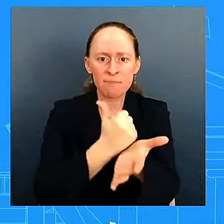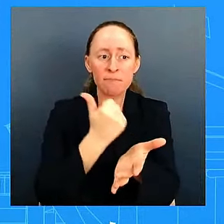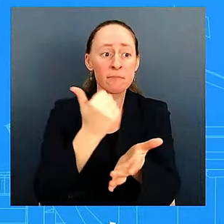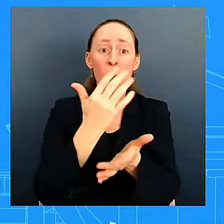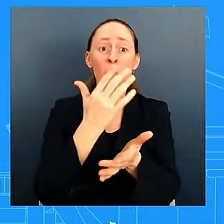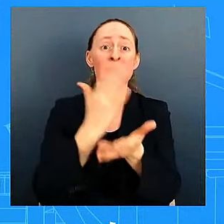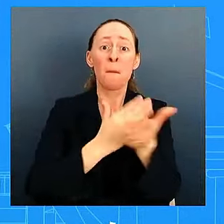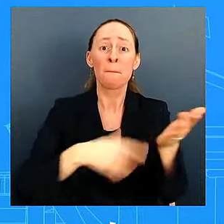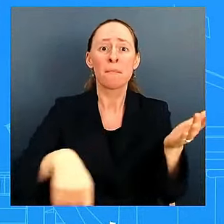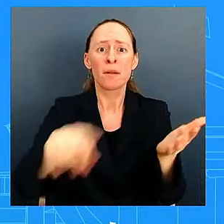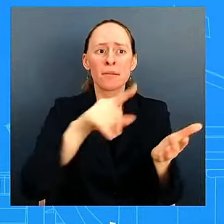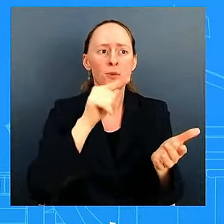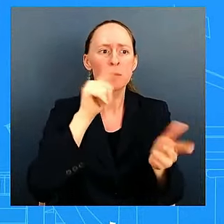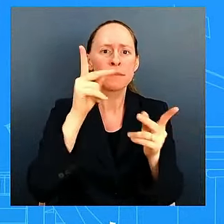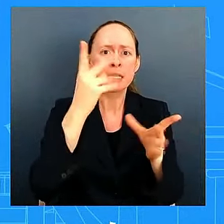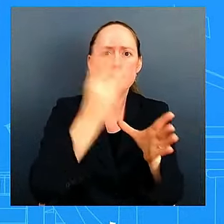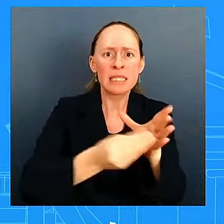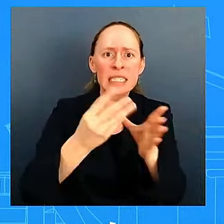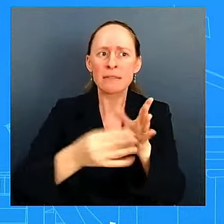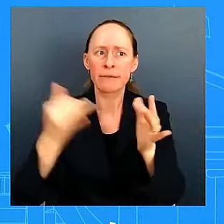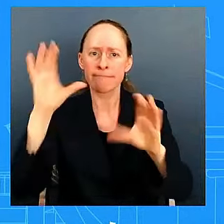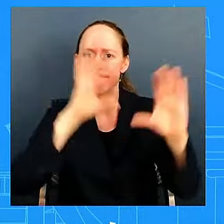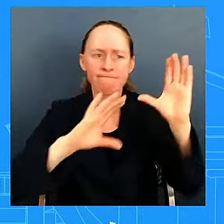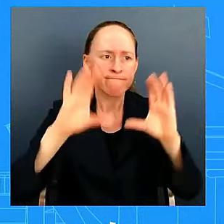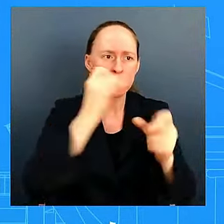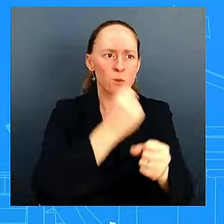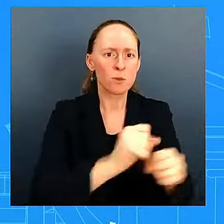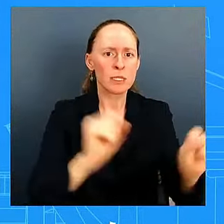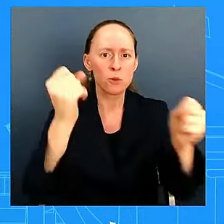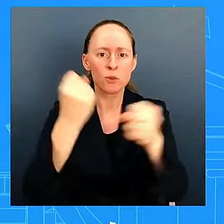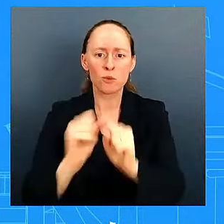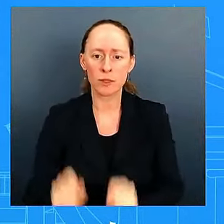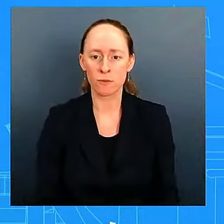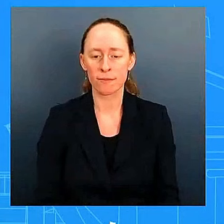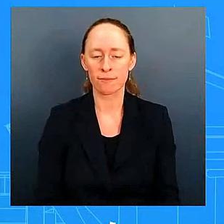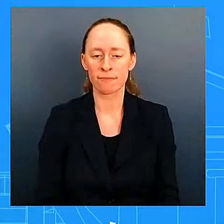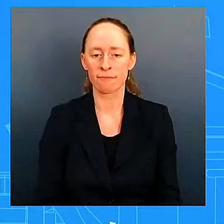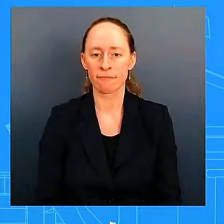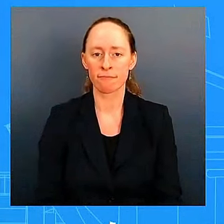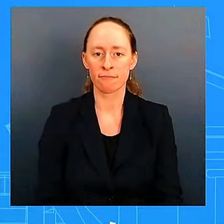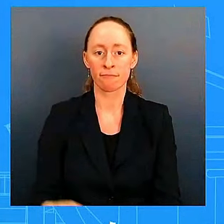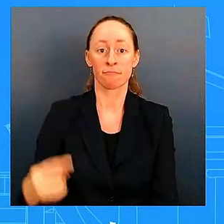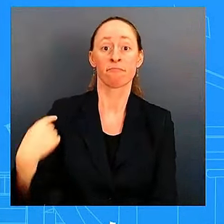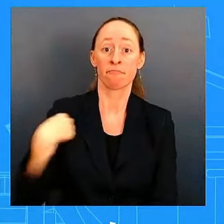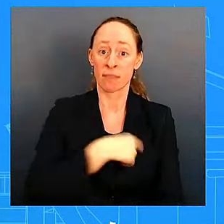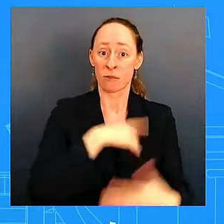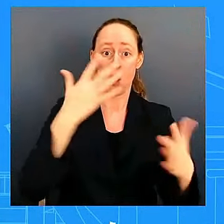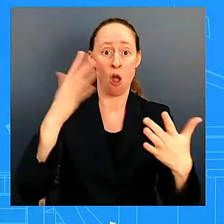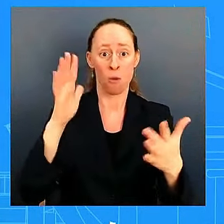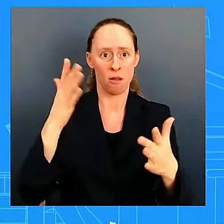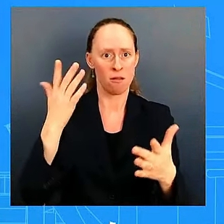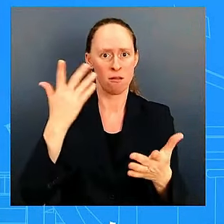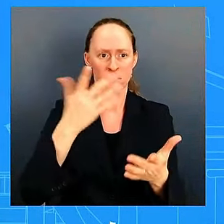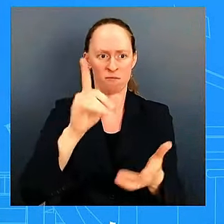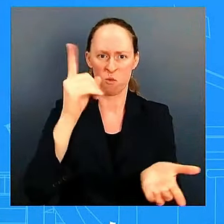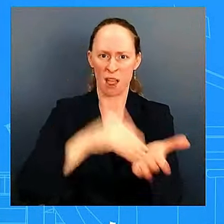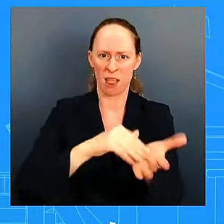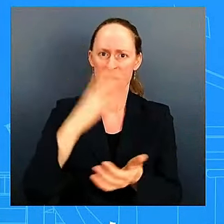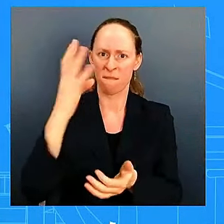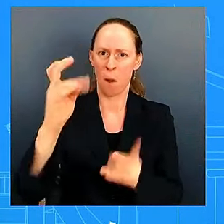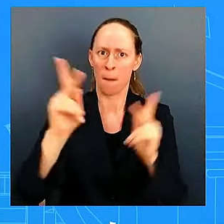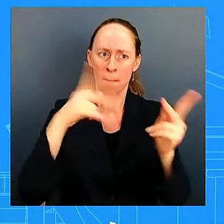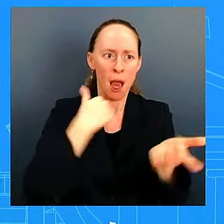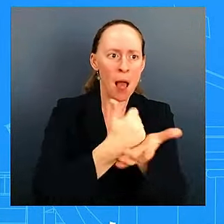1 400 people across the impacted areas these are if you think about the the the federal employees who are part of